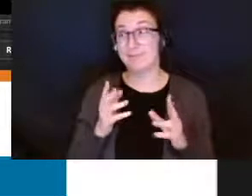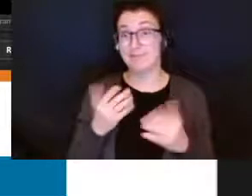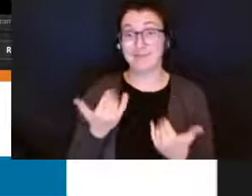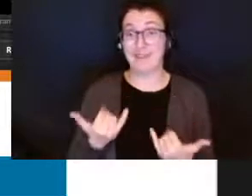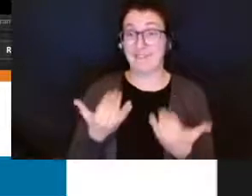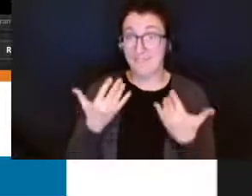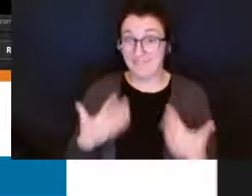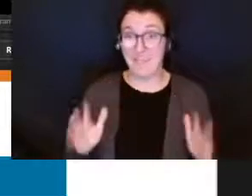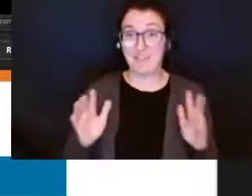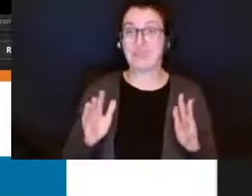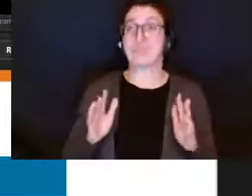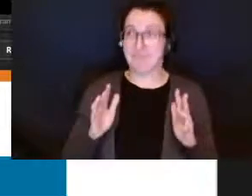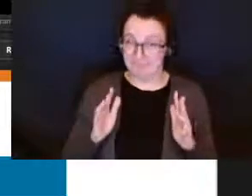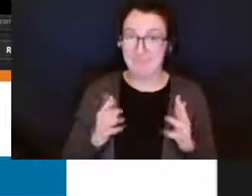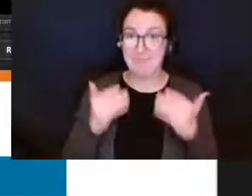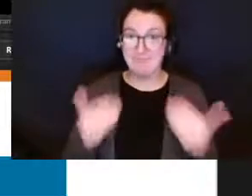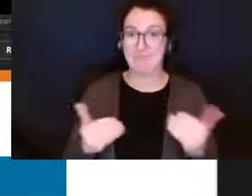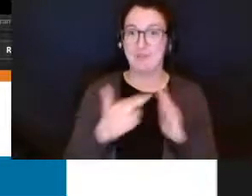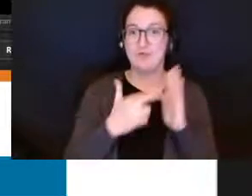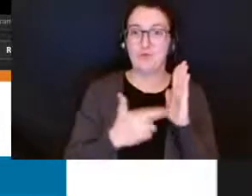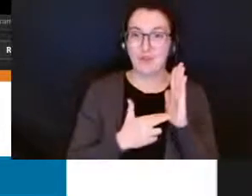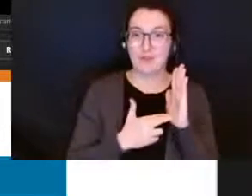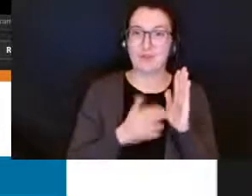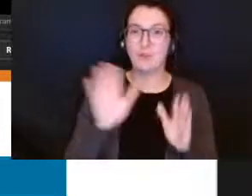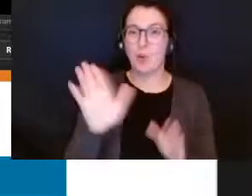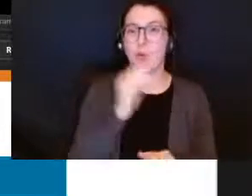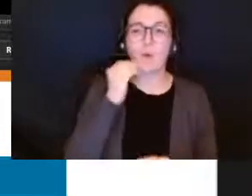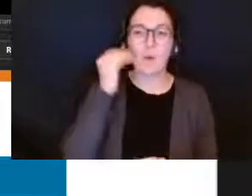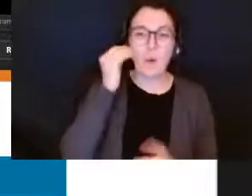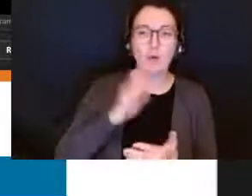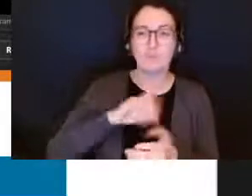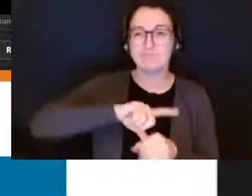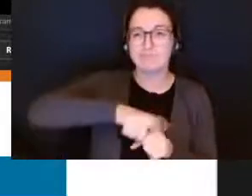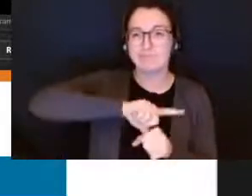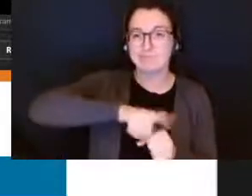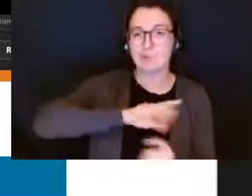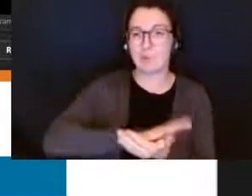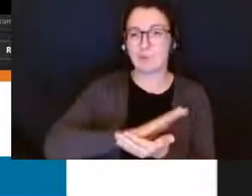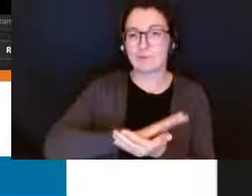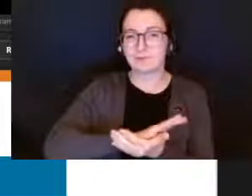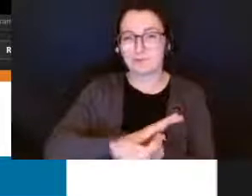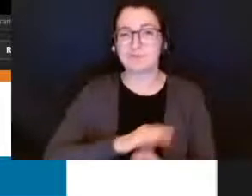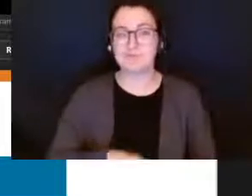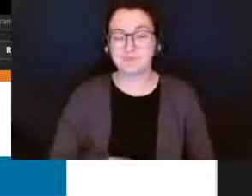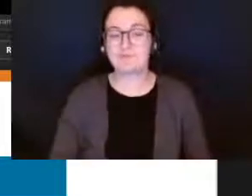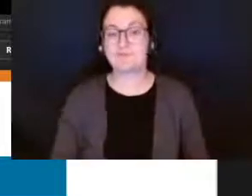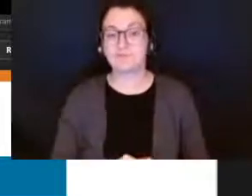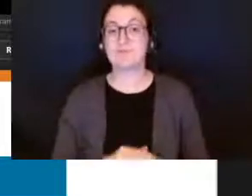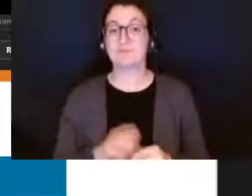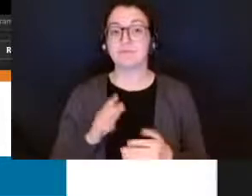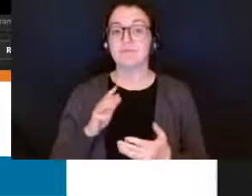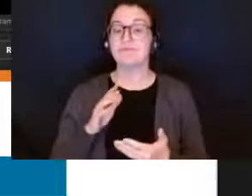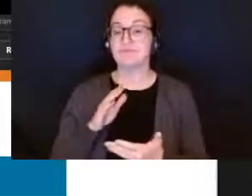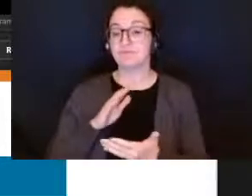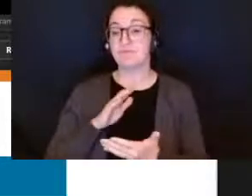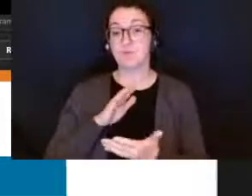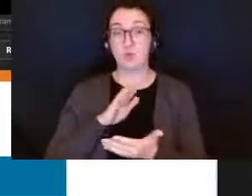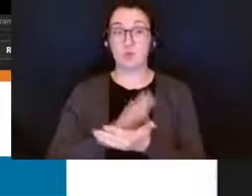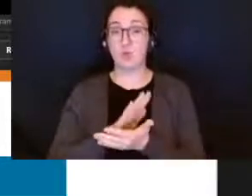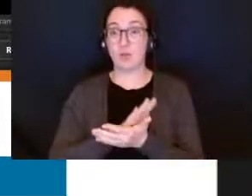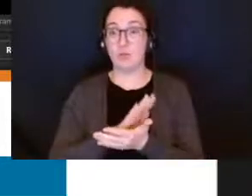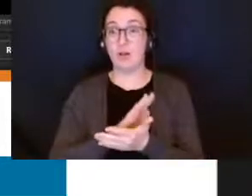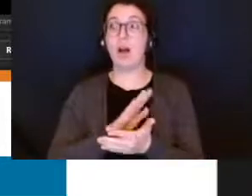register your child at their home school this can be done online and the school will make arrangements for you to provide the appropriate